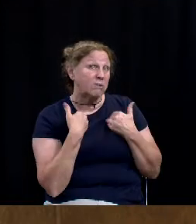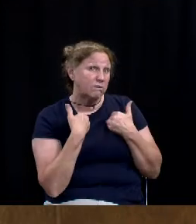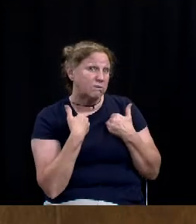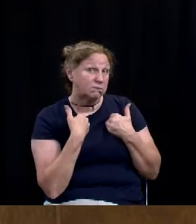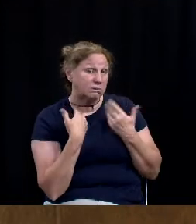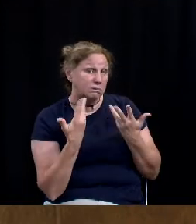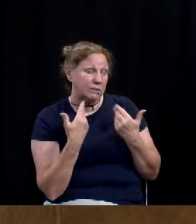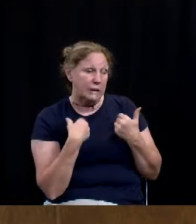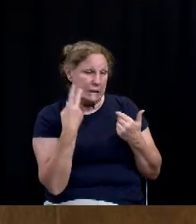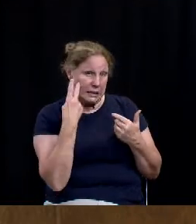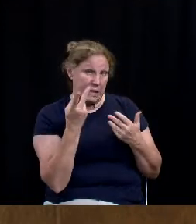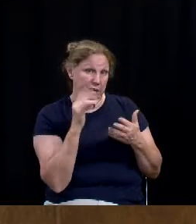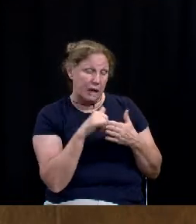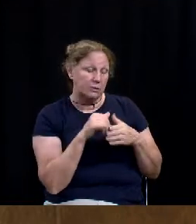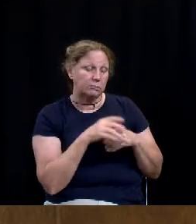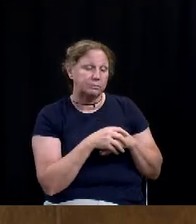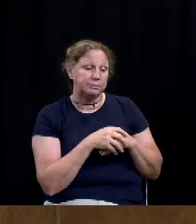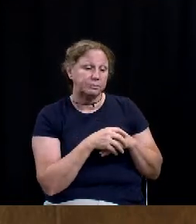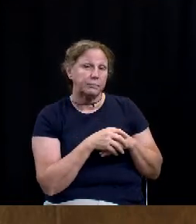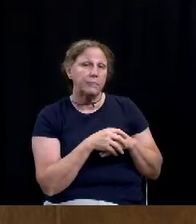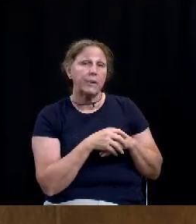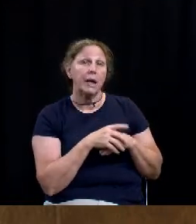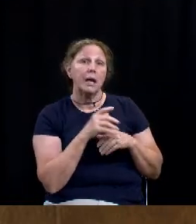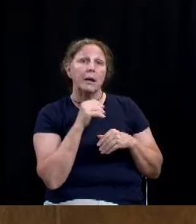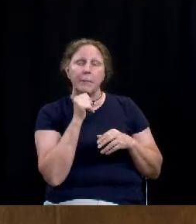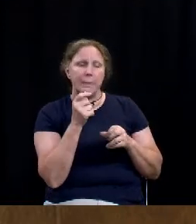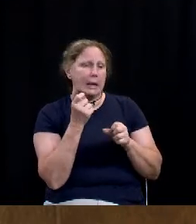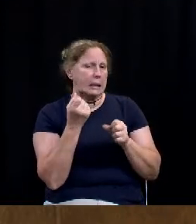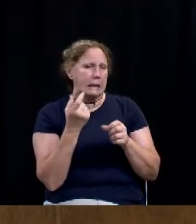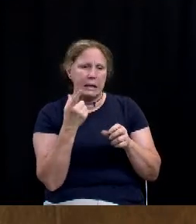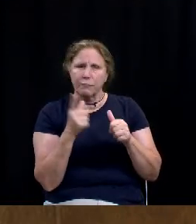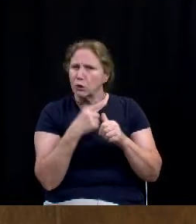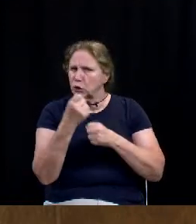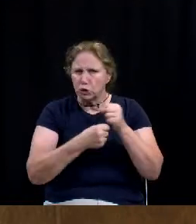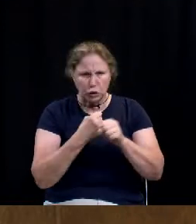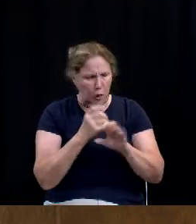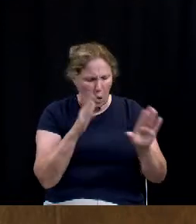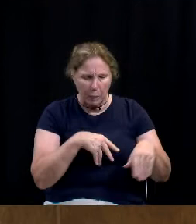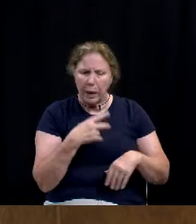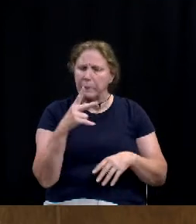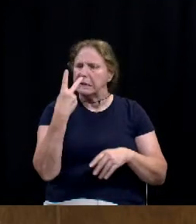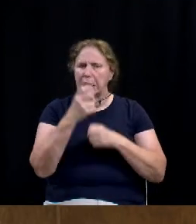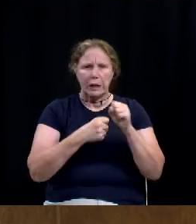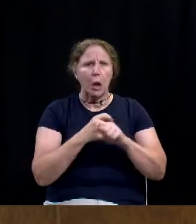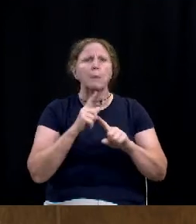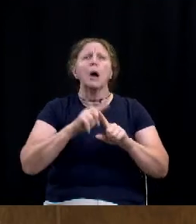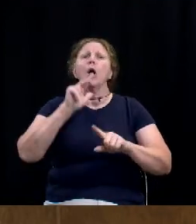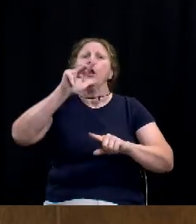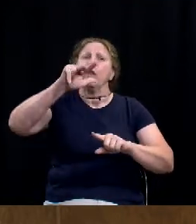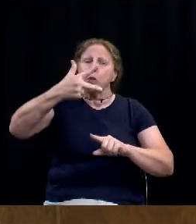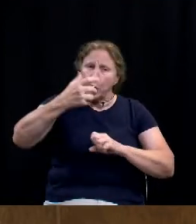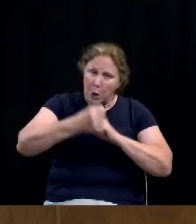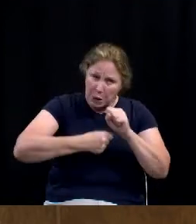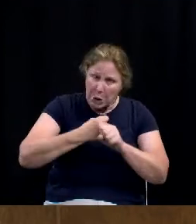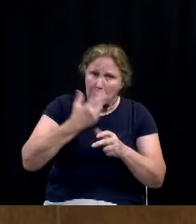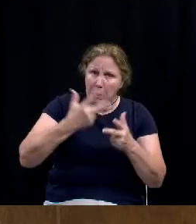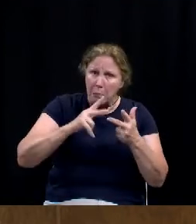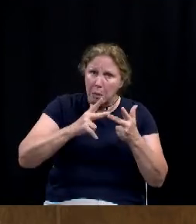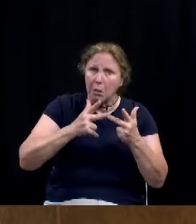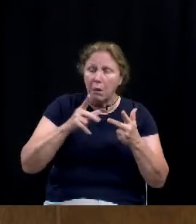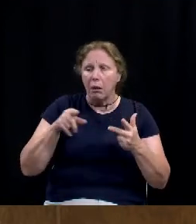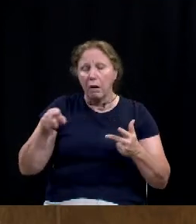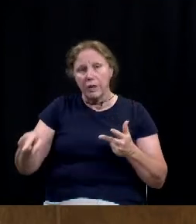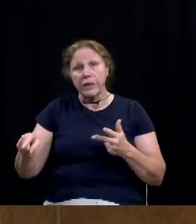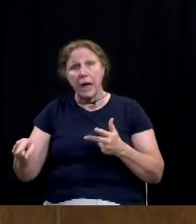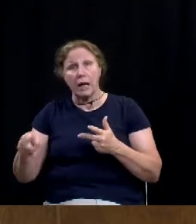show, hey, this is maybe not year one, maybe not year two, because, again, we're ramping it up, but when this is fully in effect, this is